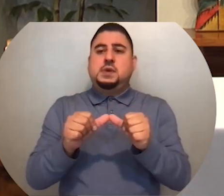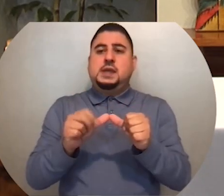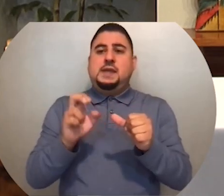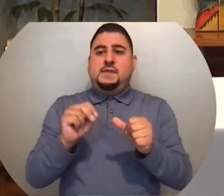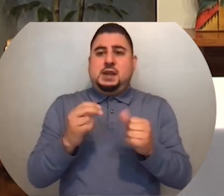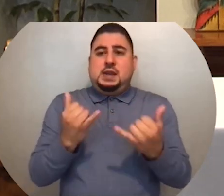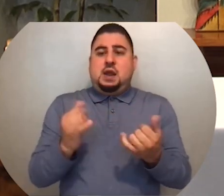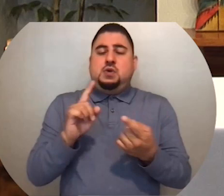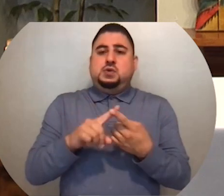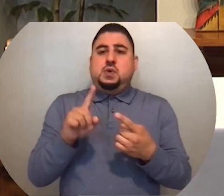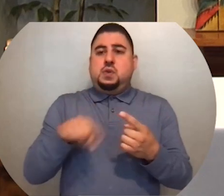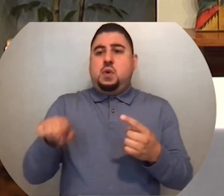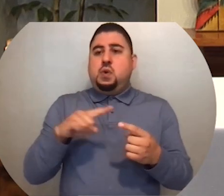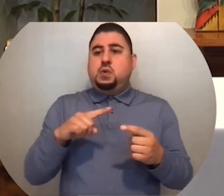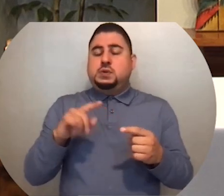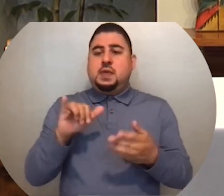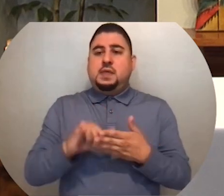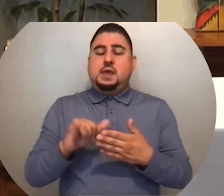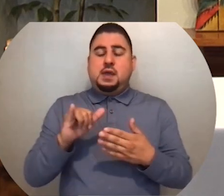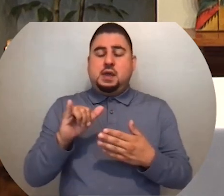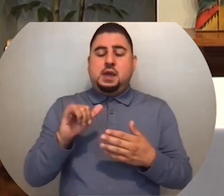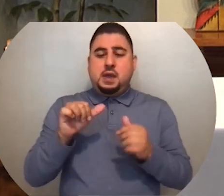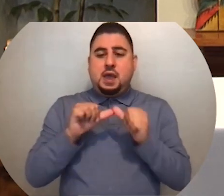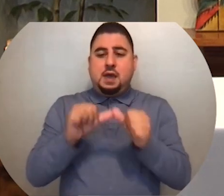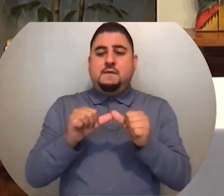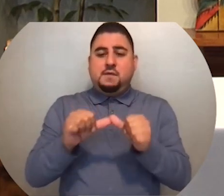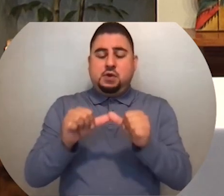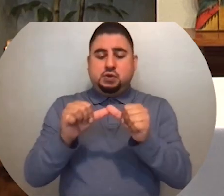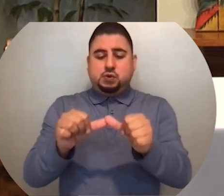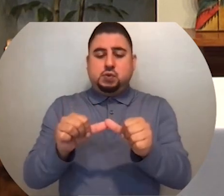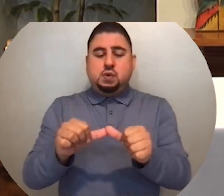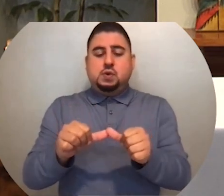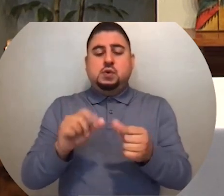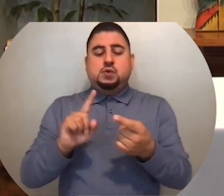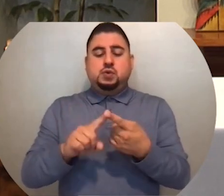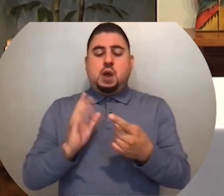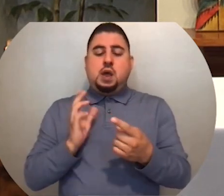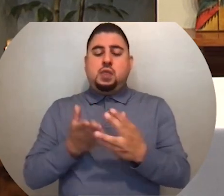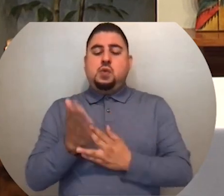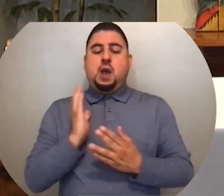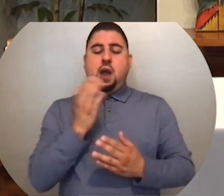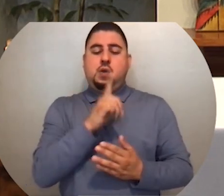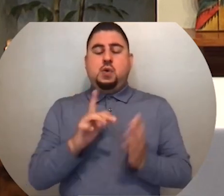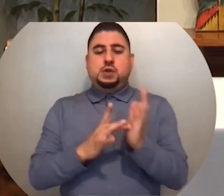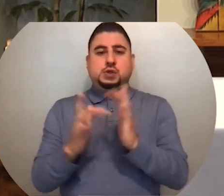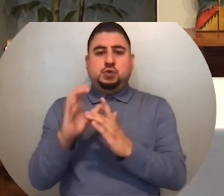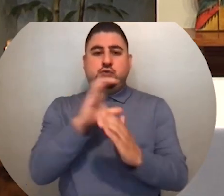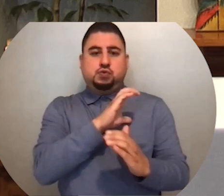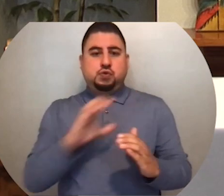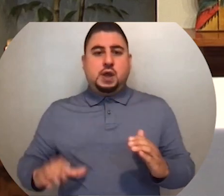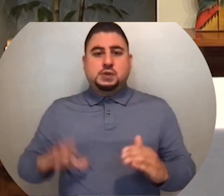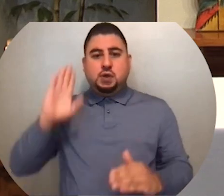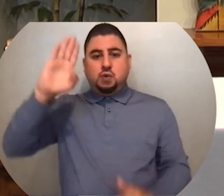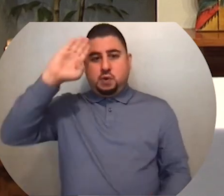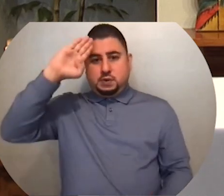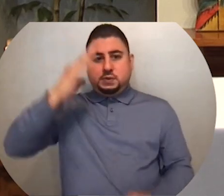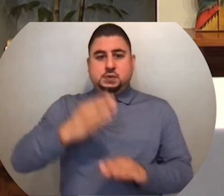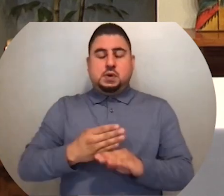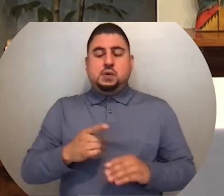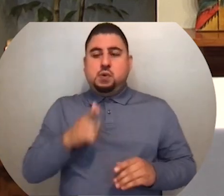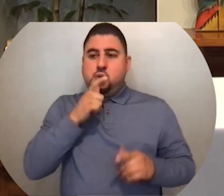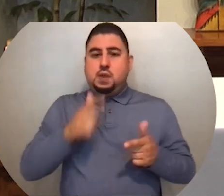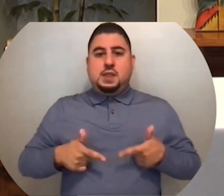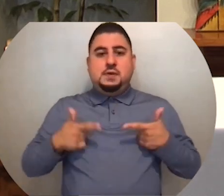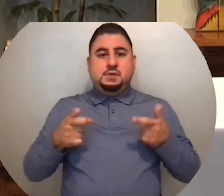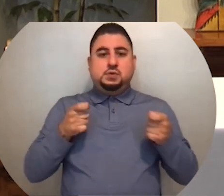now to those that ever endure. Through our Lord Jesus Christ, your Son,